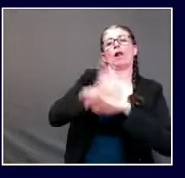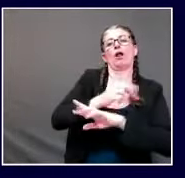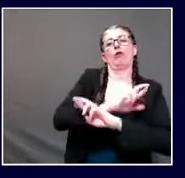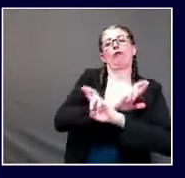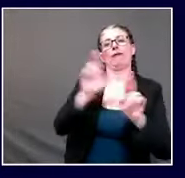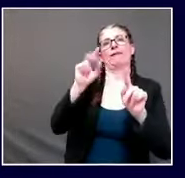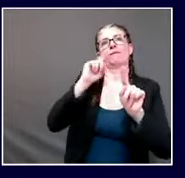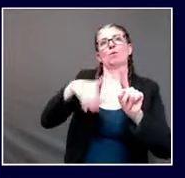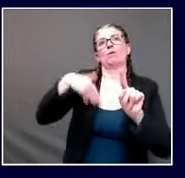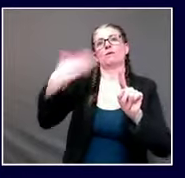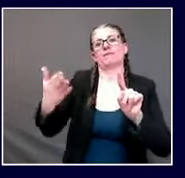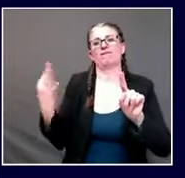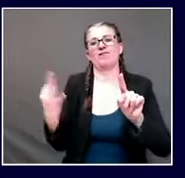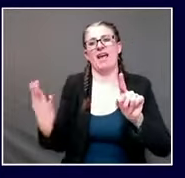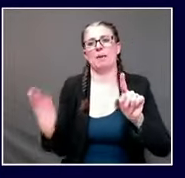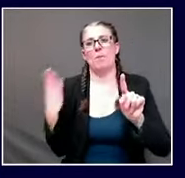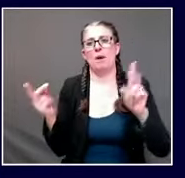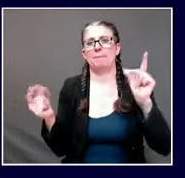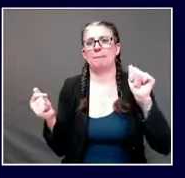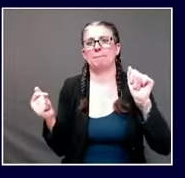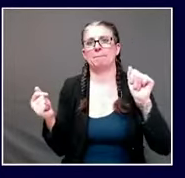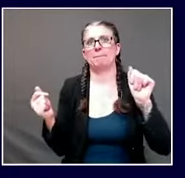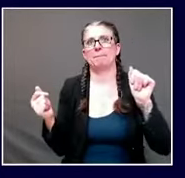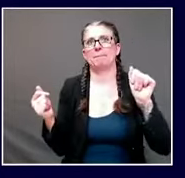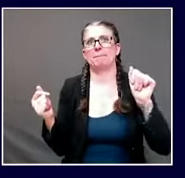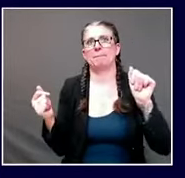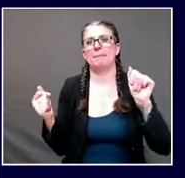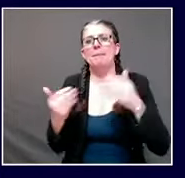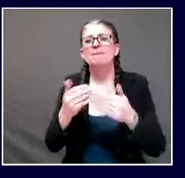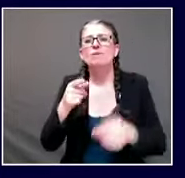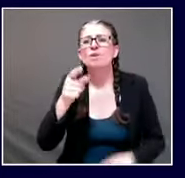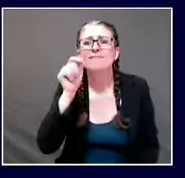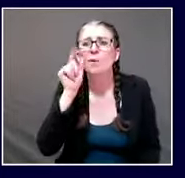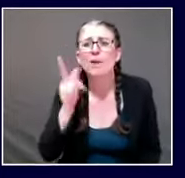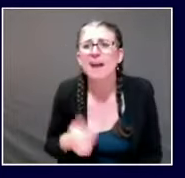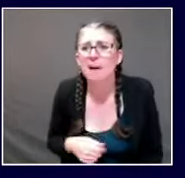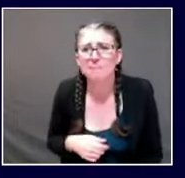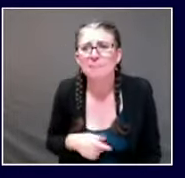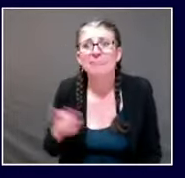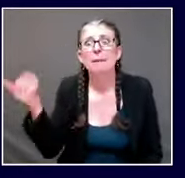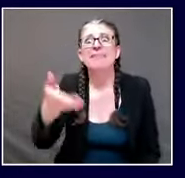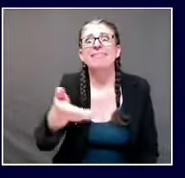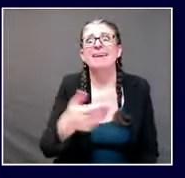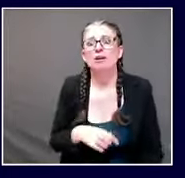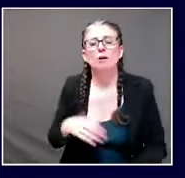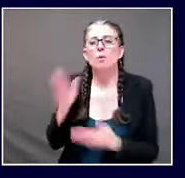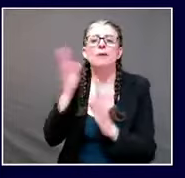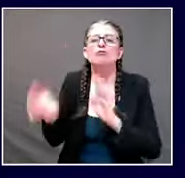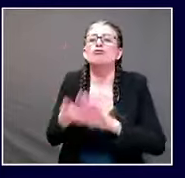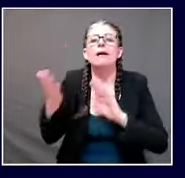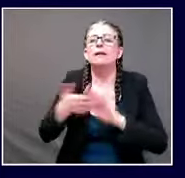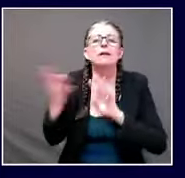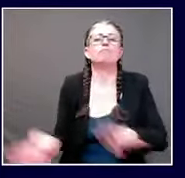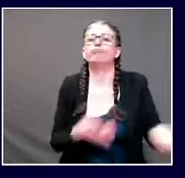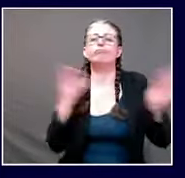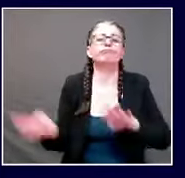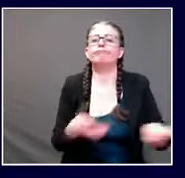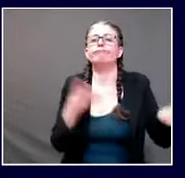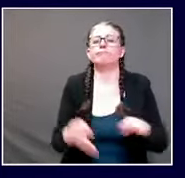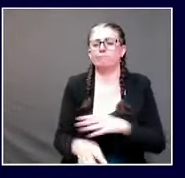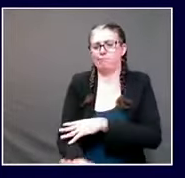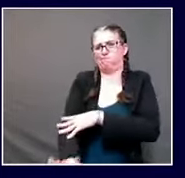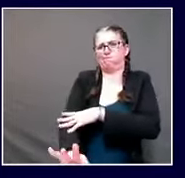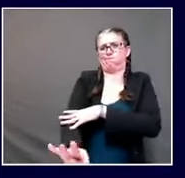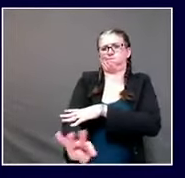running results my view is that this the staff at the main cdc laboratory have been working 18 to 20 hour